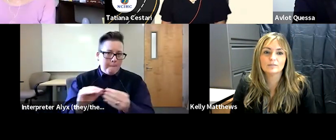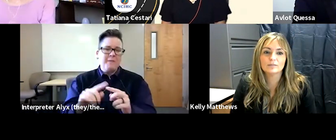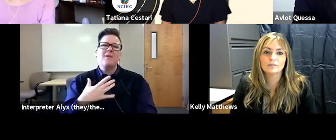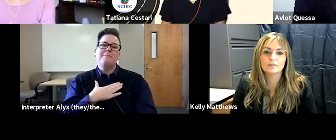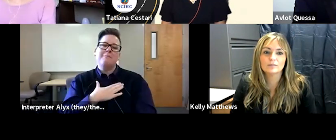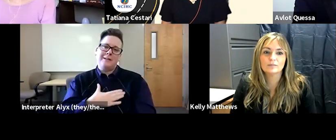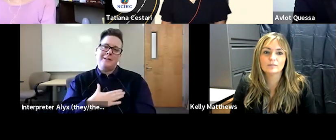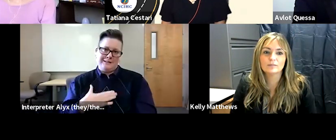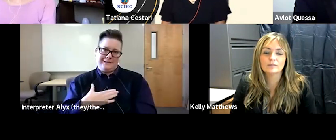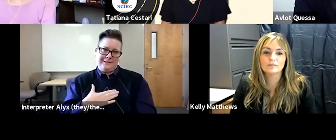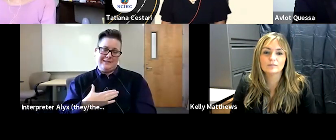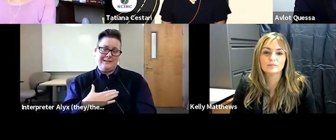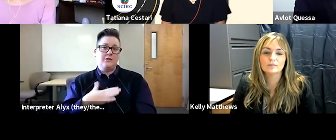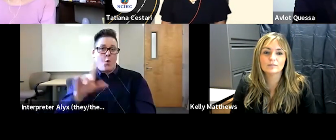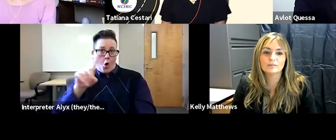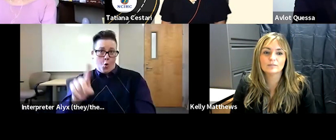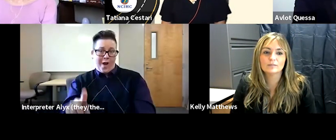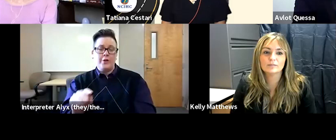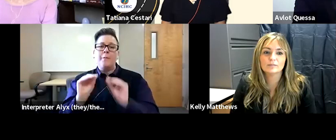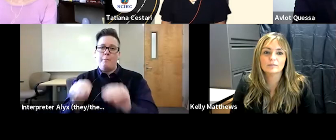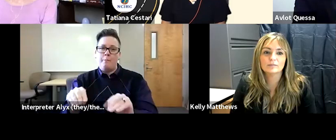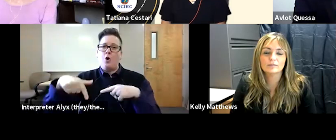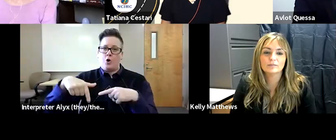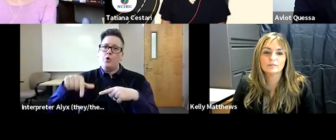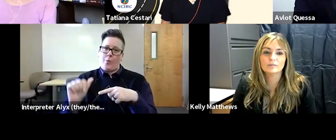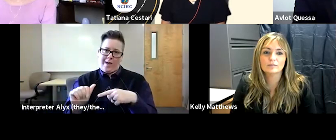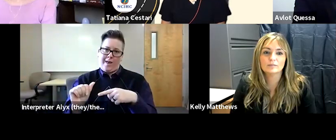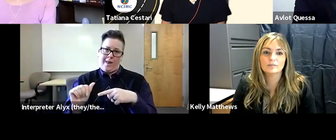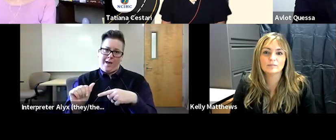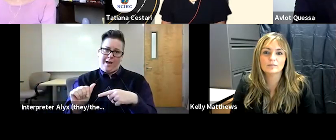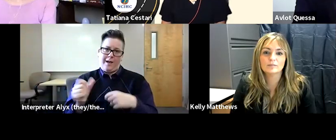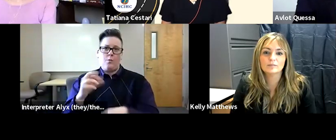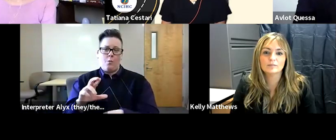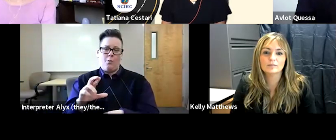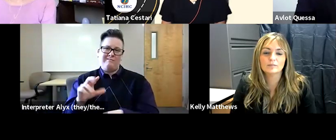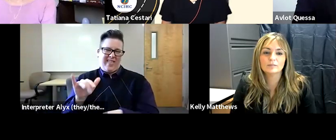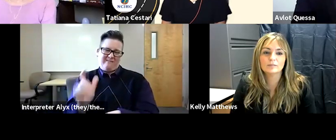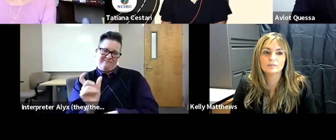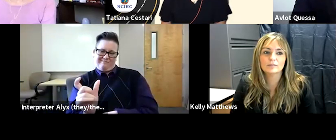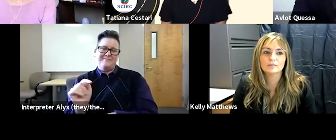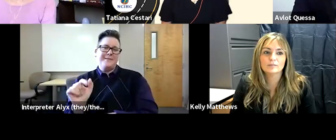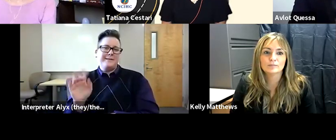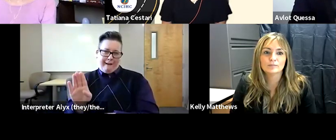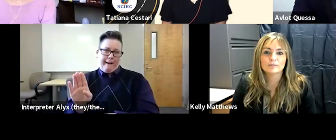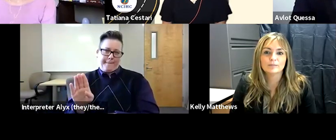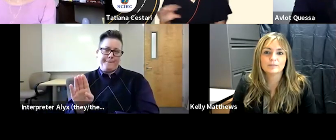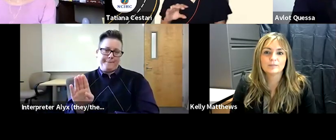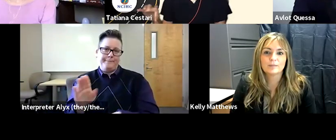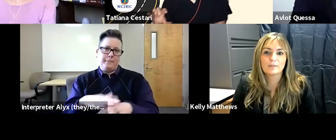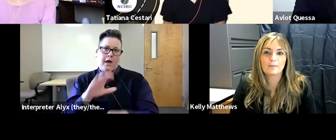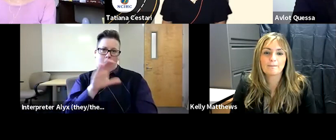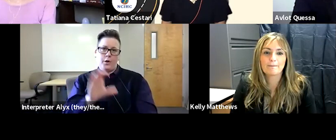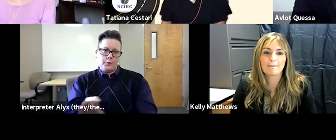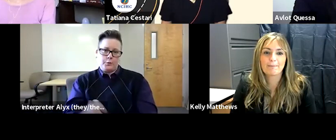please add your questions in the questions chat or the questions tab that you have in your zoom